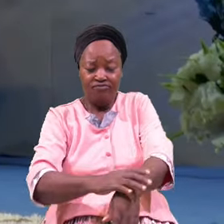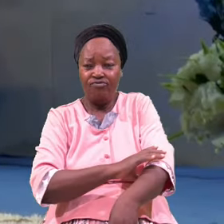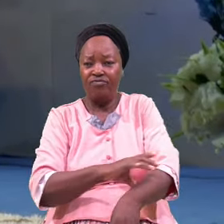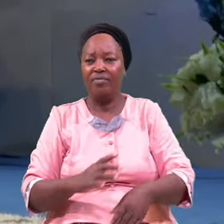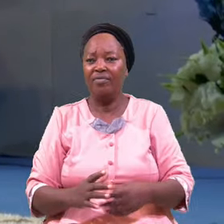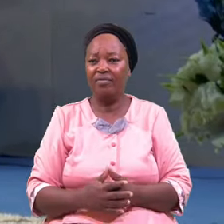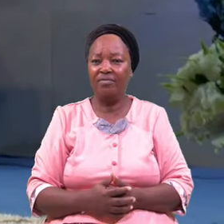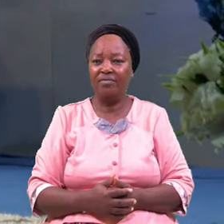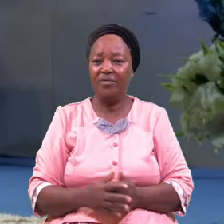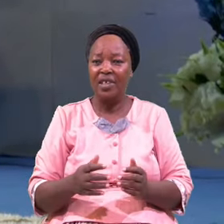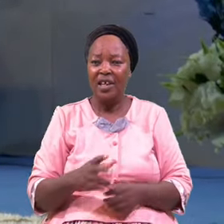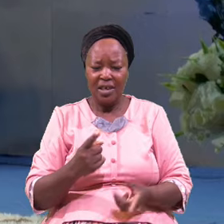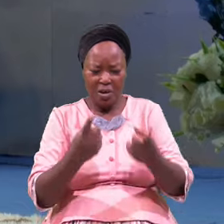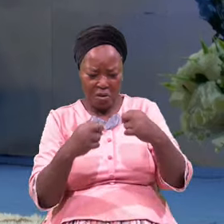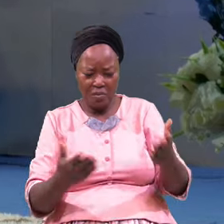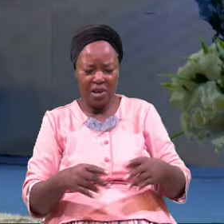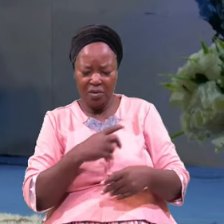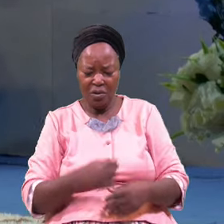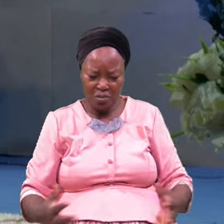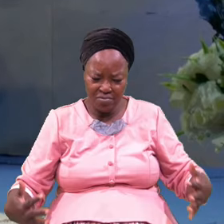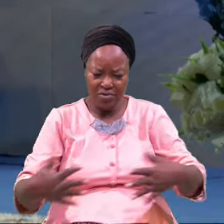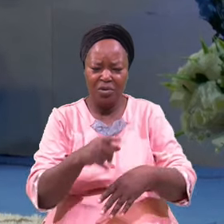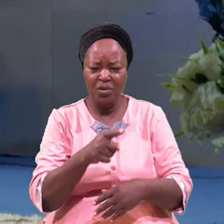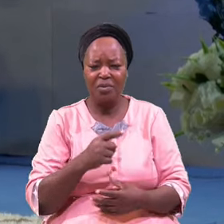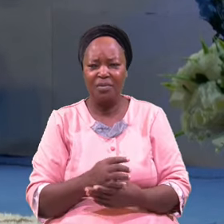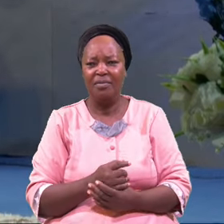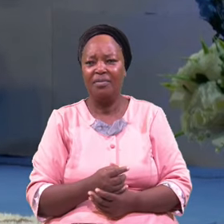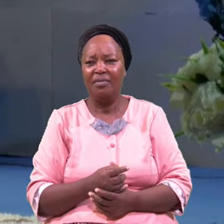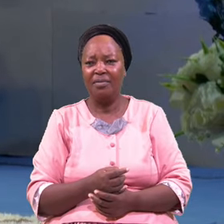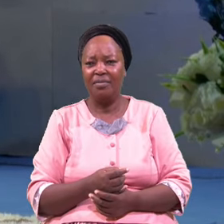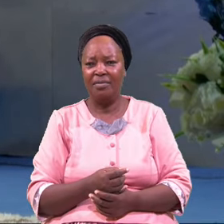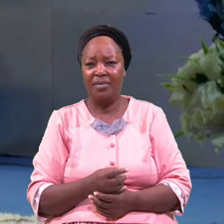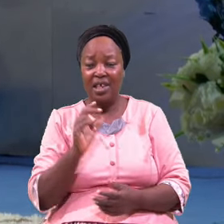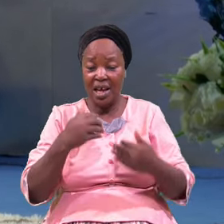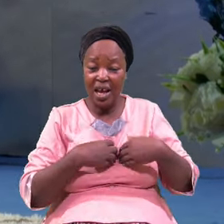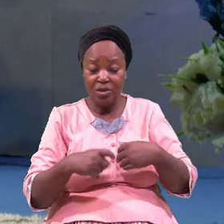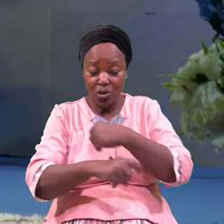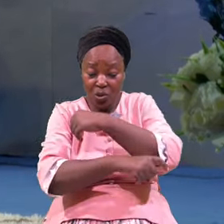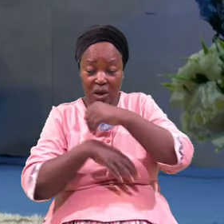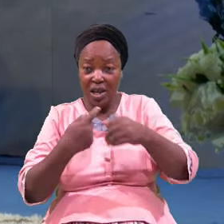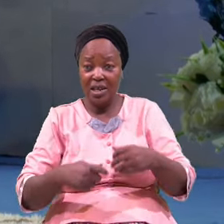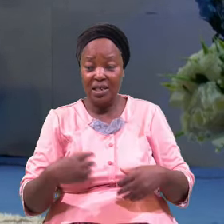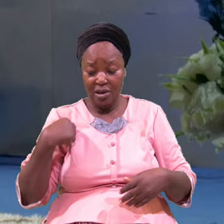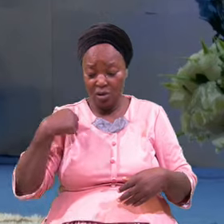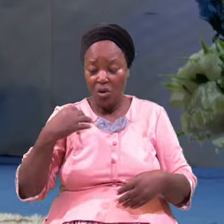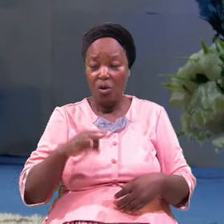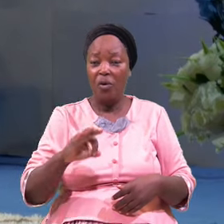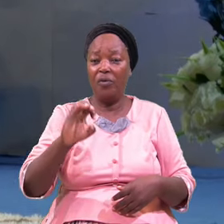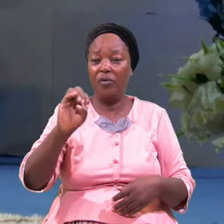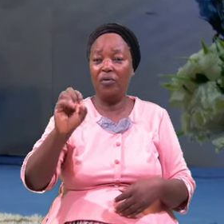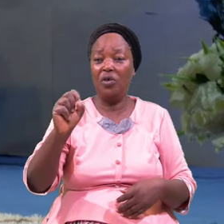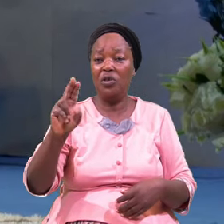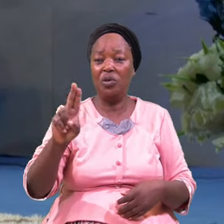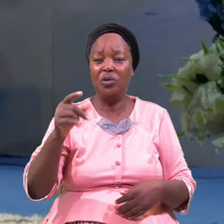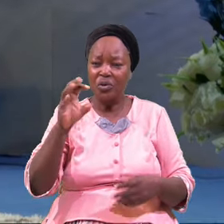Come On Let Me Embrace You He Has Stolen The Gamage Of Esau So That